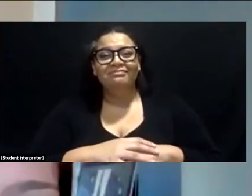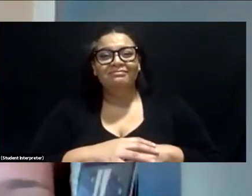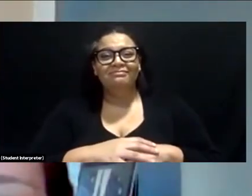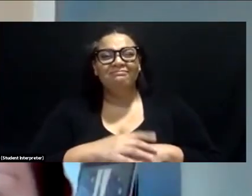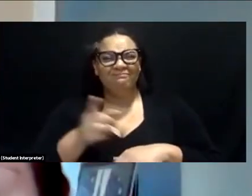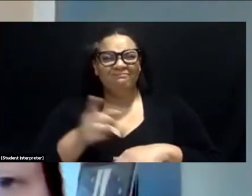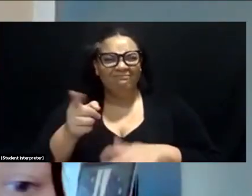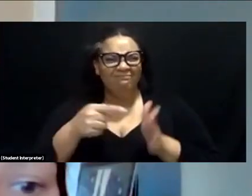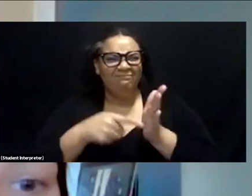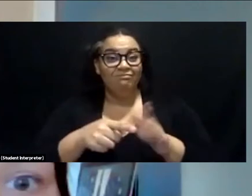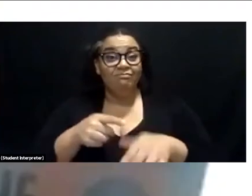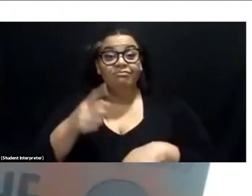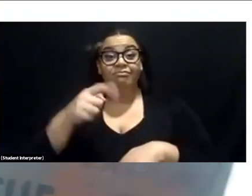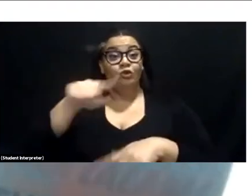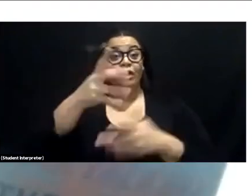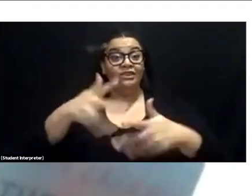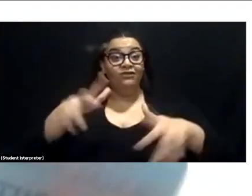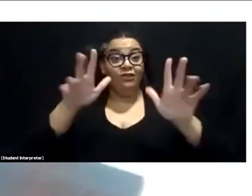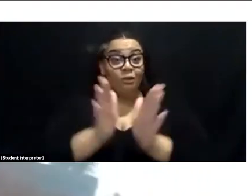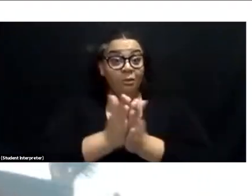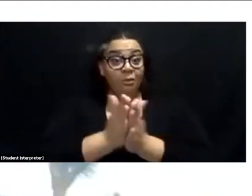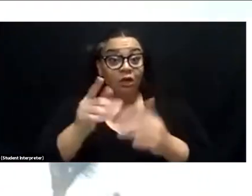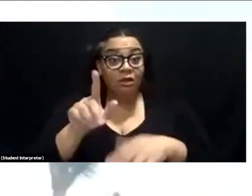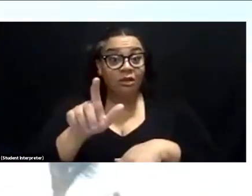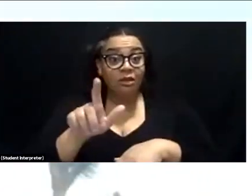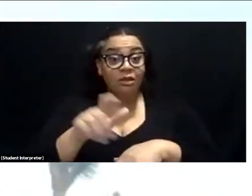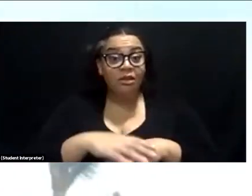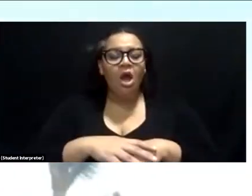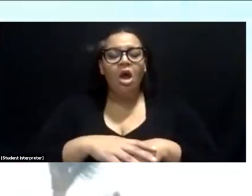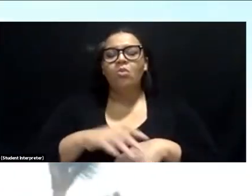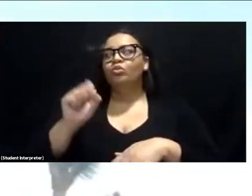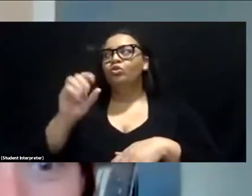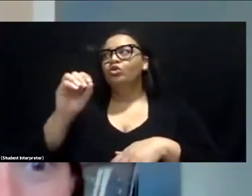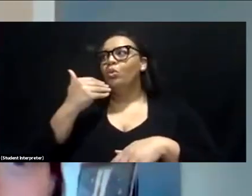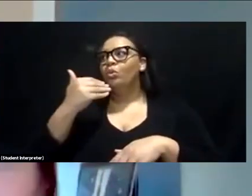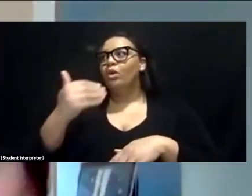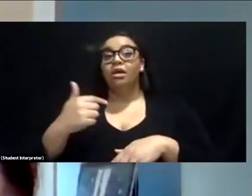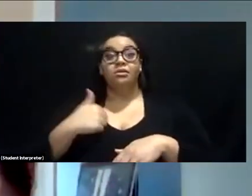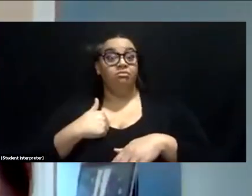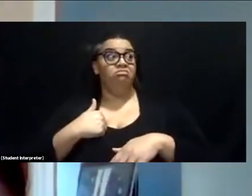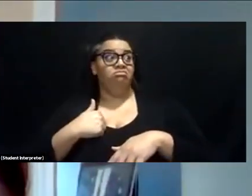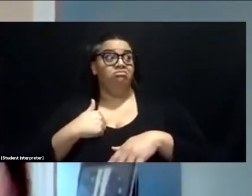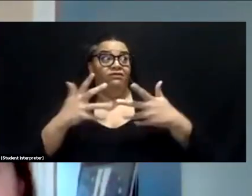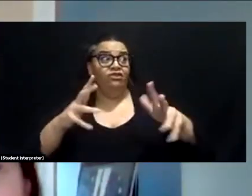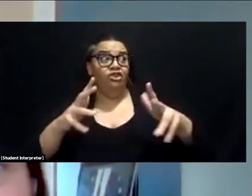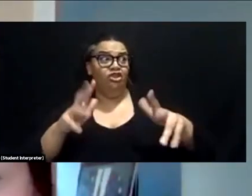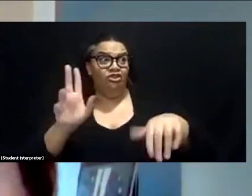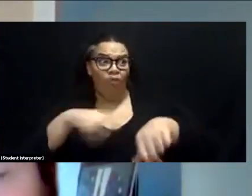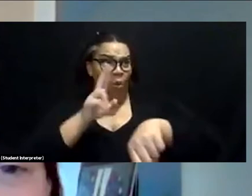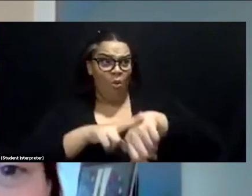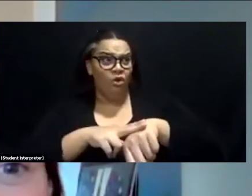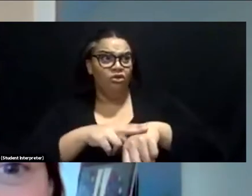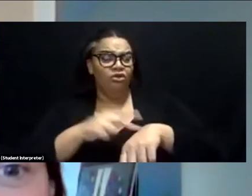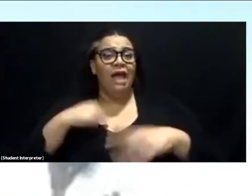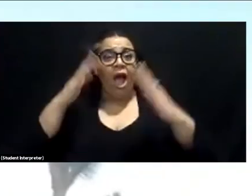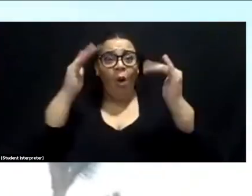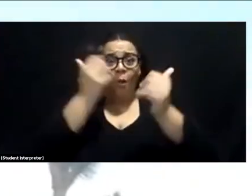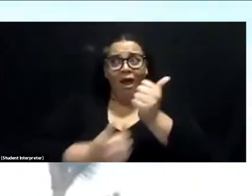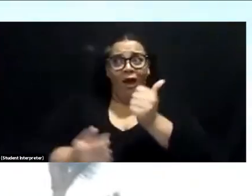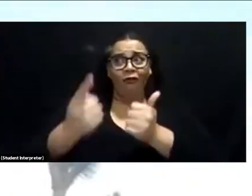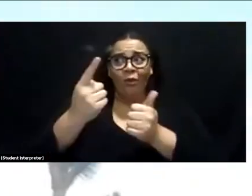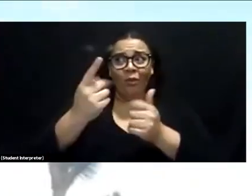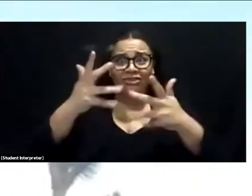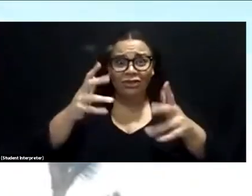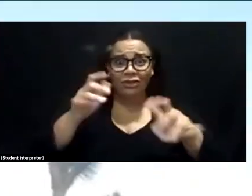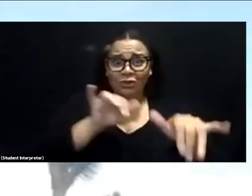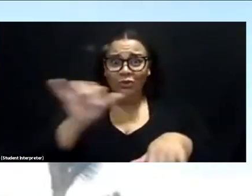Did you guys finish the book? Wasn't it so good? I did. Of course. mean, did everyone else? I hope everyone else gets a chance to read